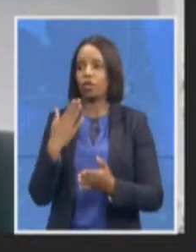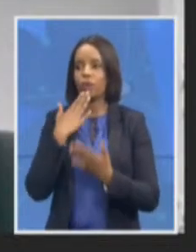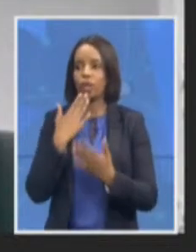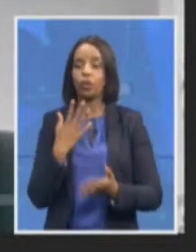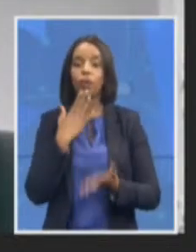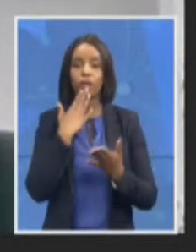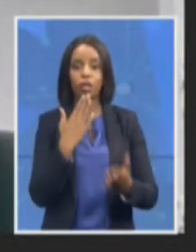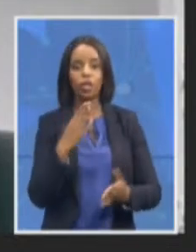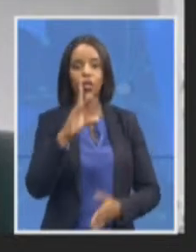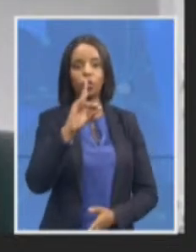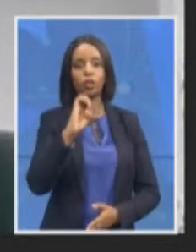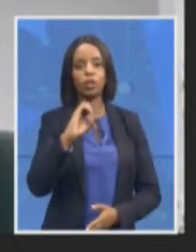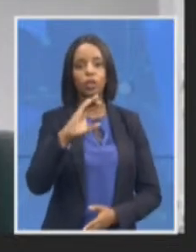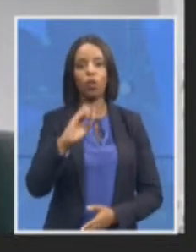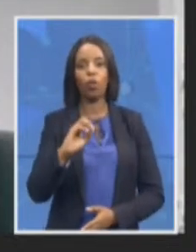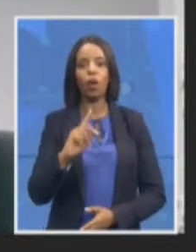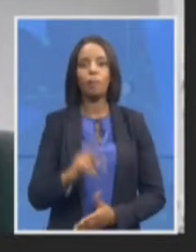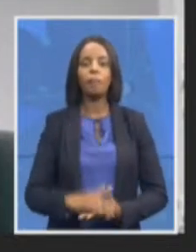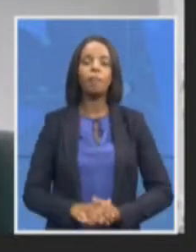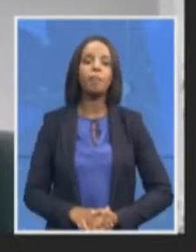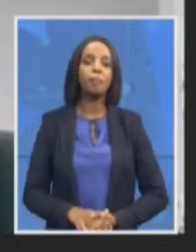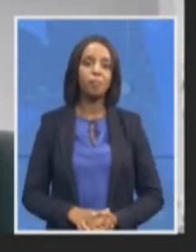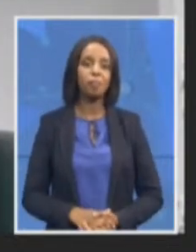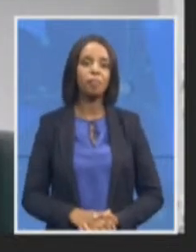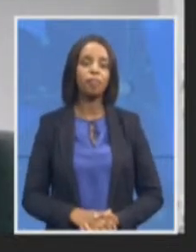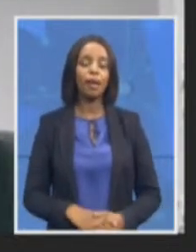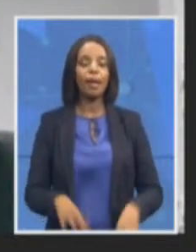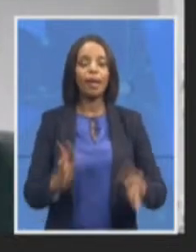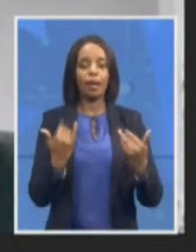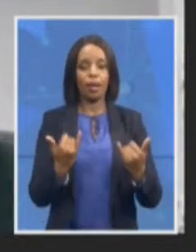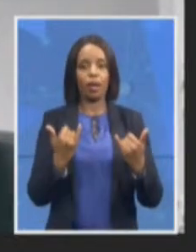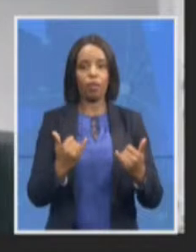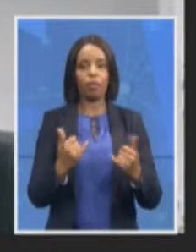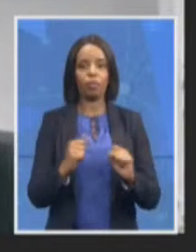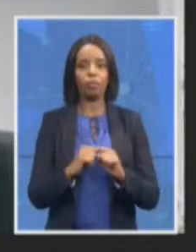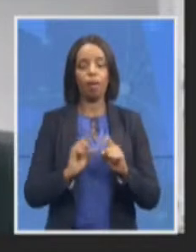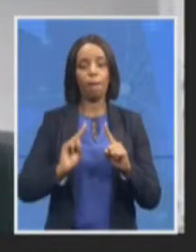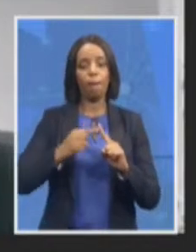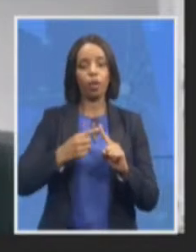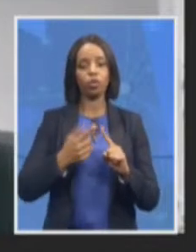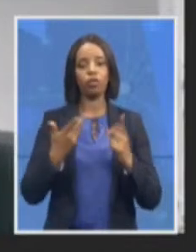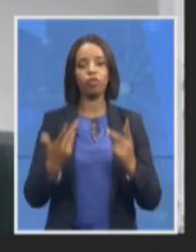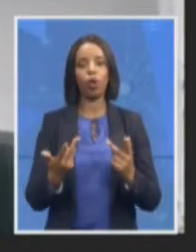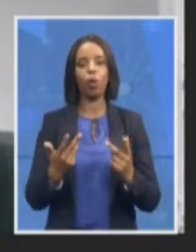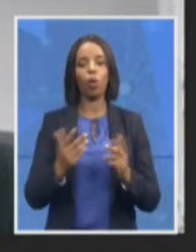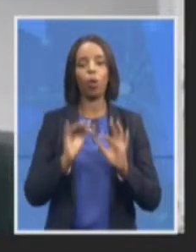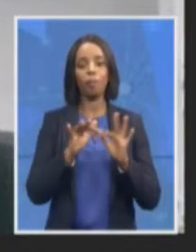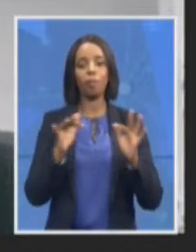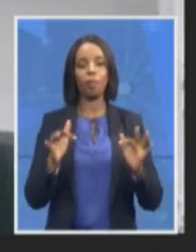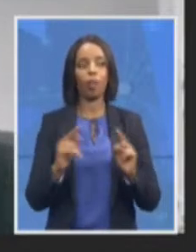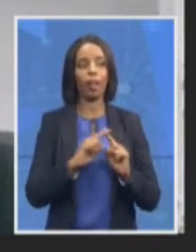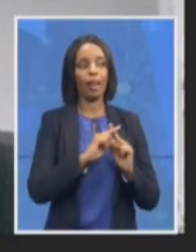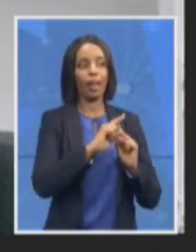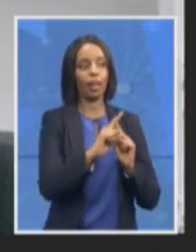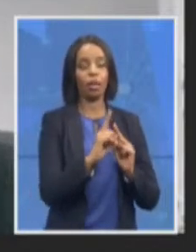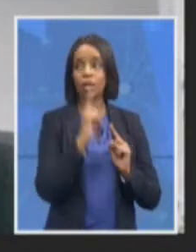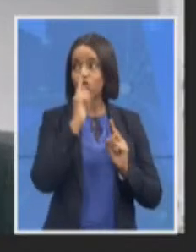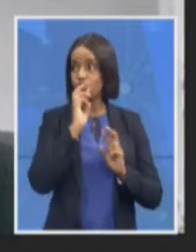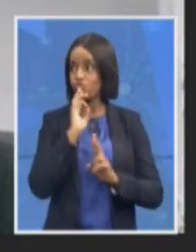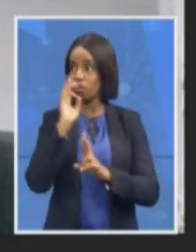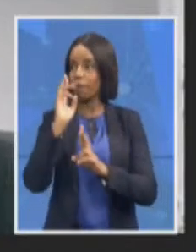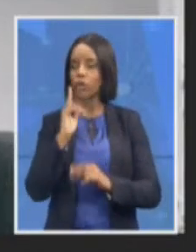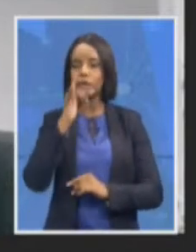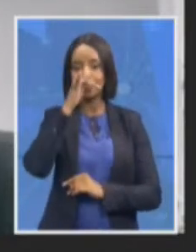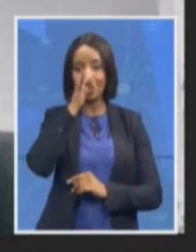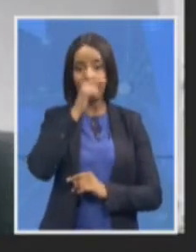just to make the point on the whistleblower protection you know even though yes we do have a witness protection program and we talked about that